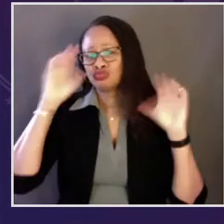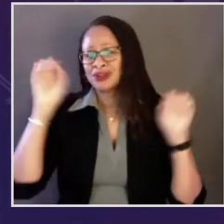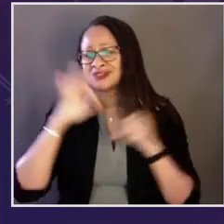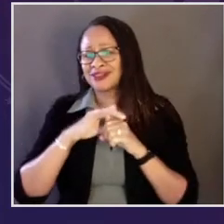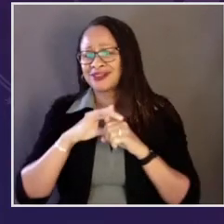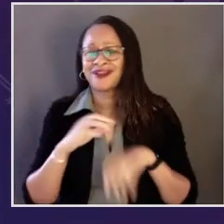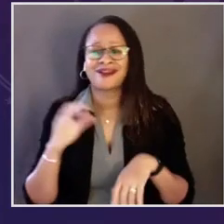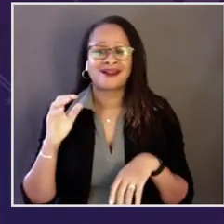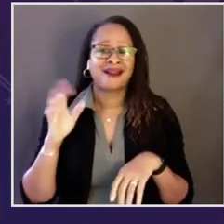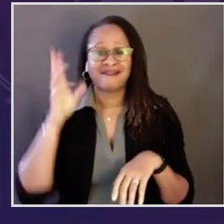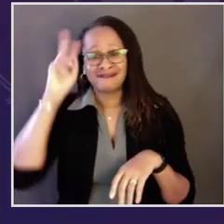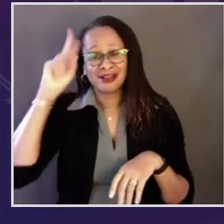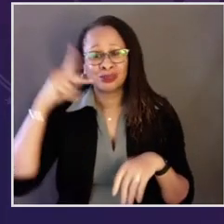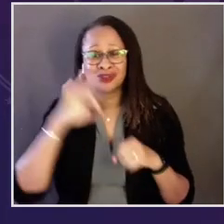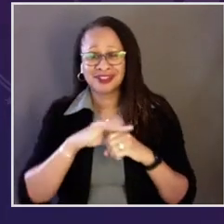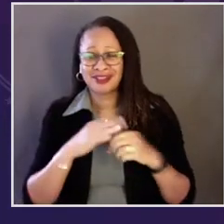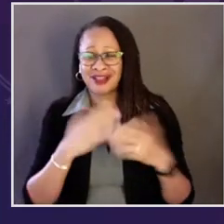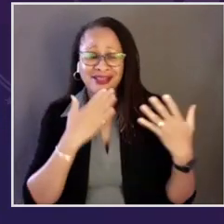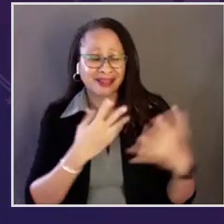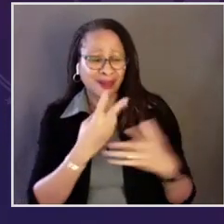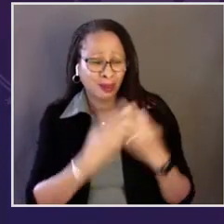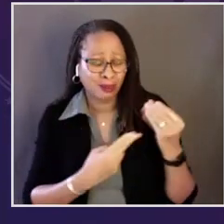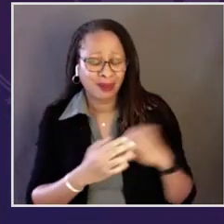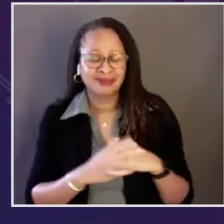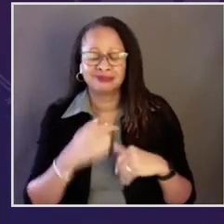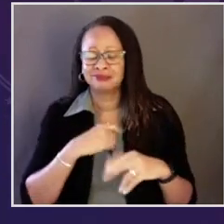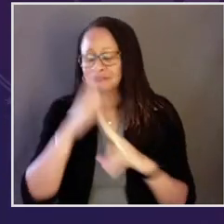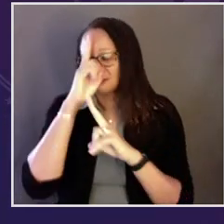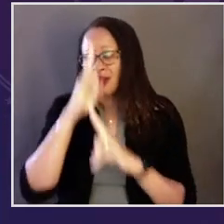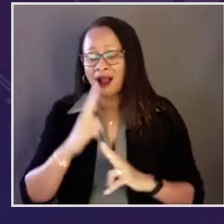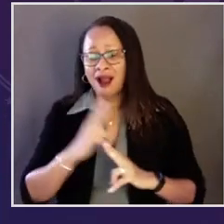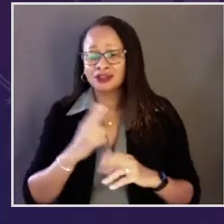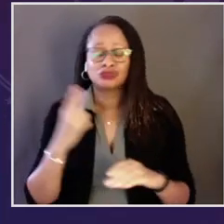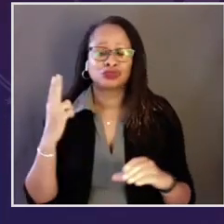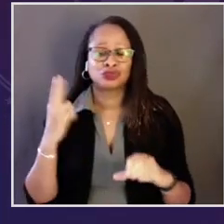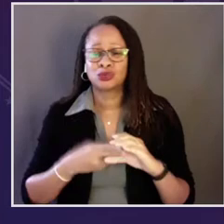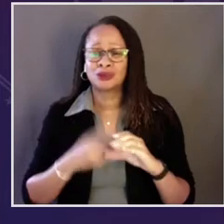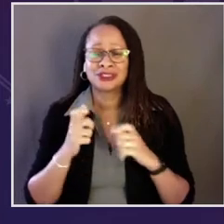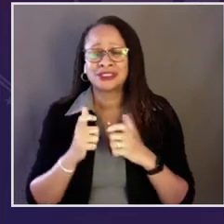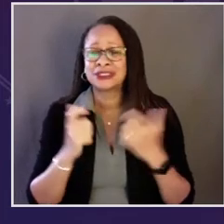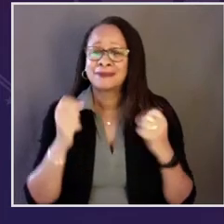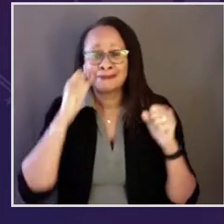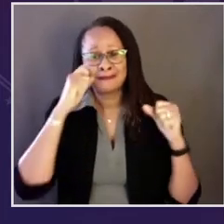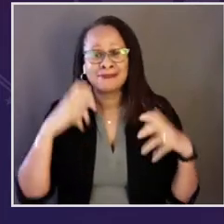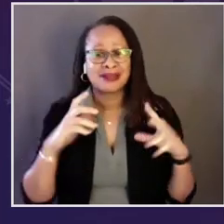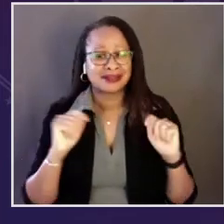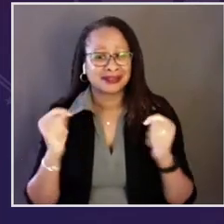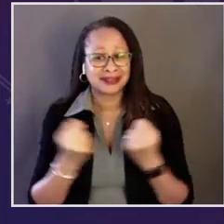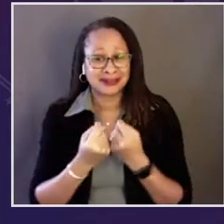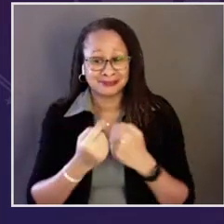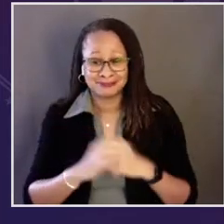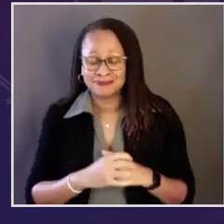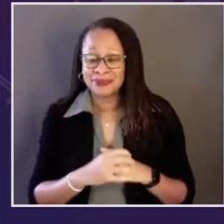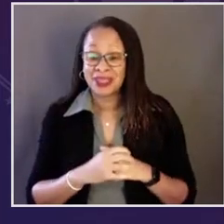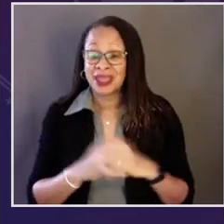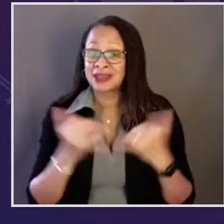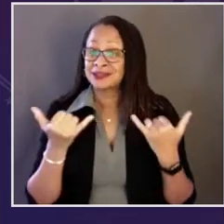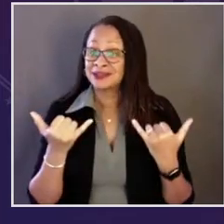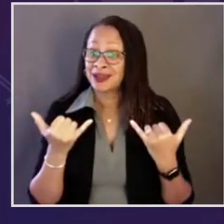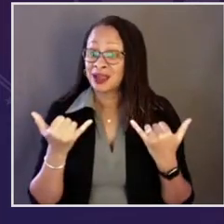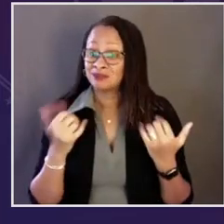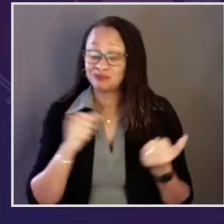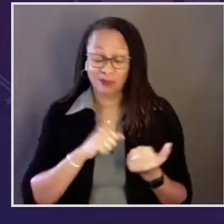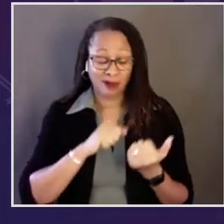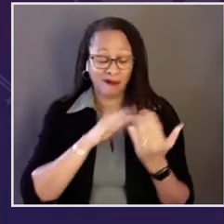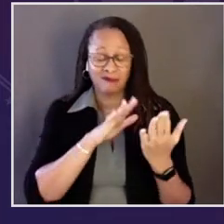Thank you so much, Mr. President-elect, Madam Vice President-elect. I'm honored to join this